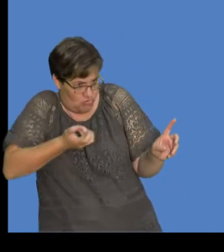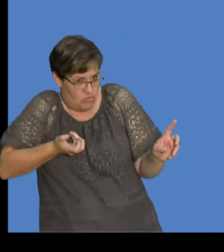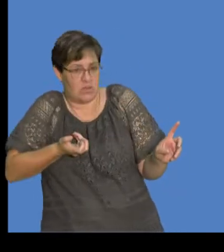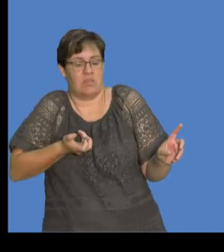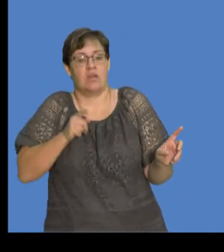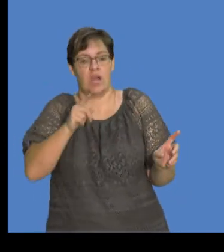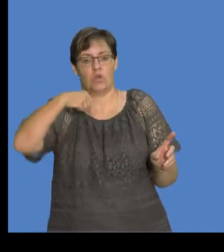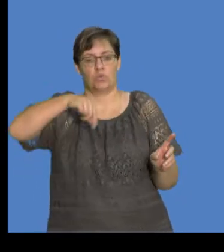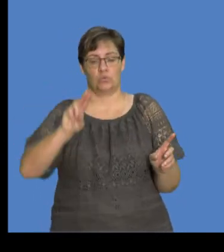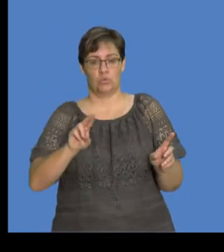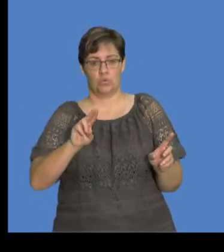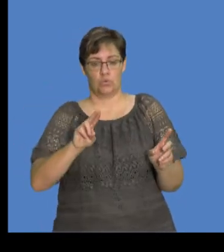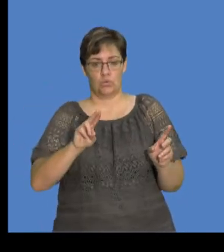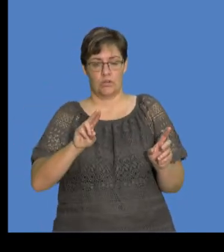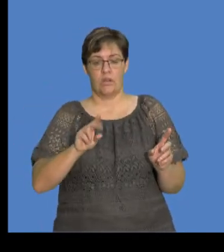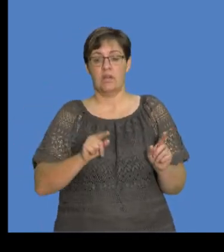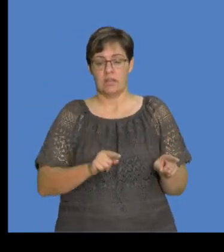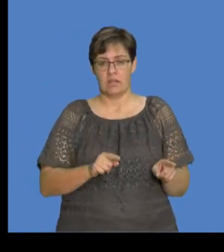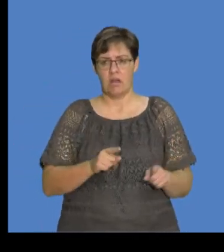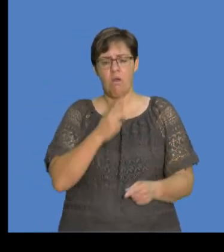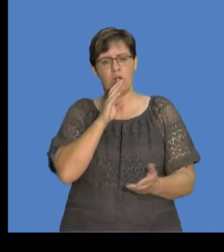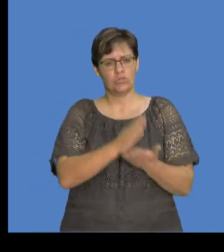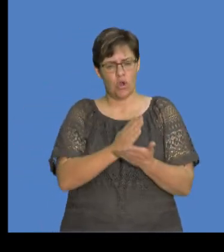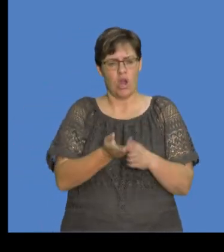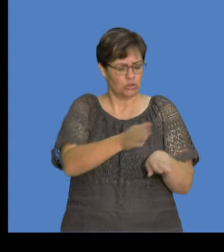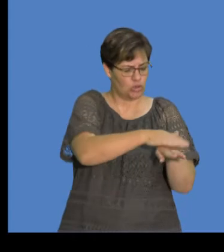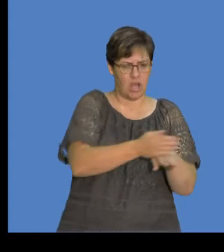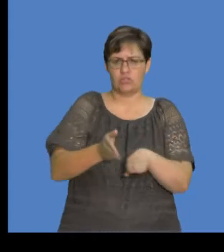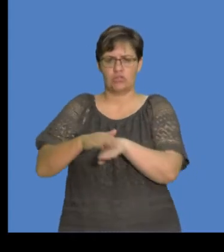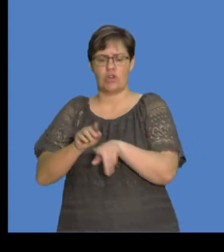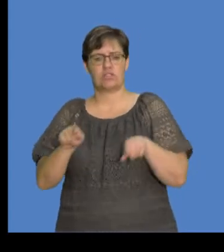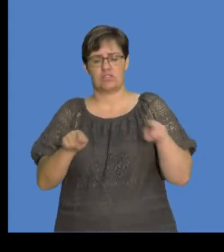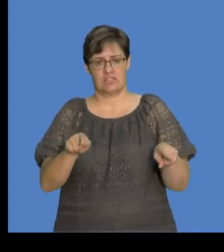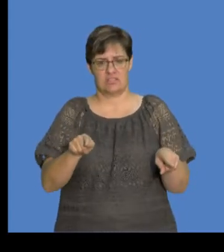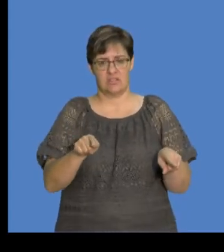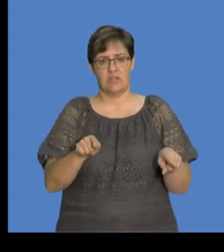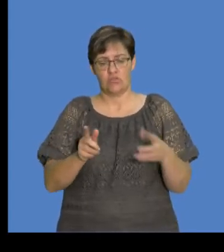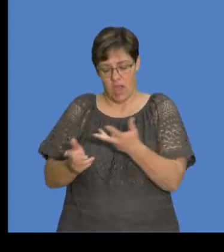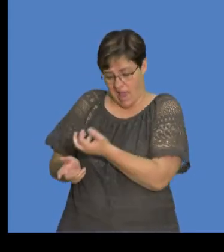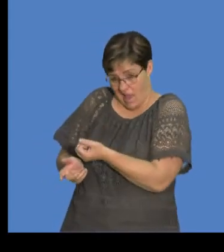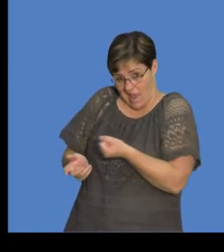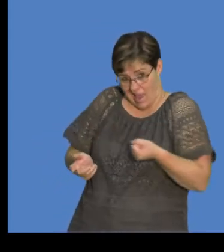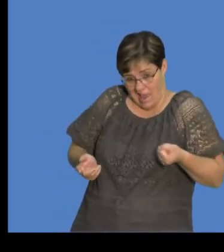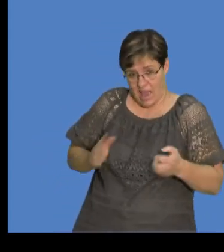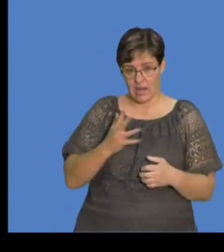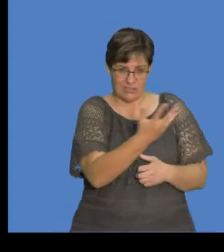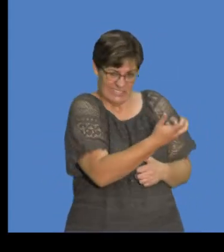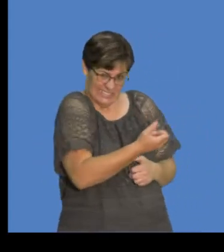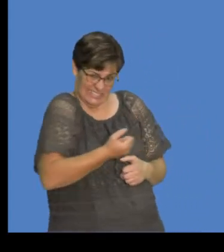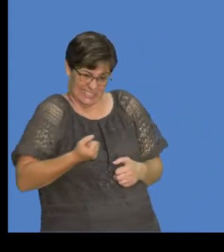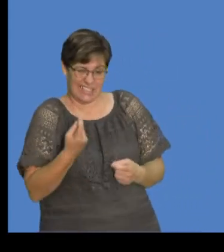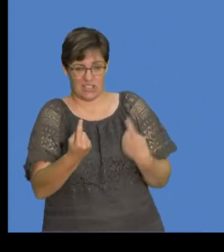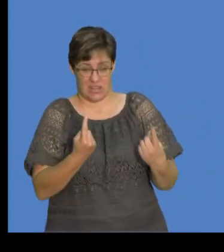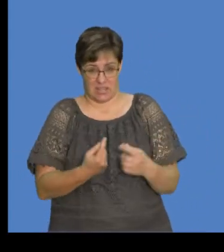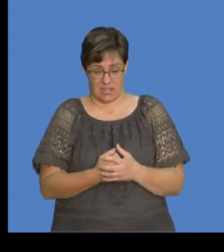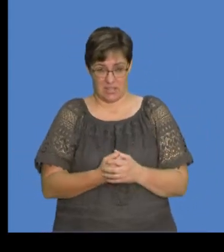So we know that one thing for sure, because these are charged materials, they exert a force of attraction on each other. So